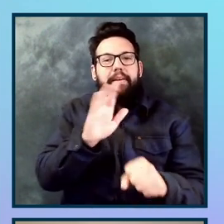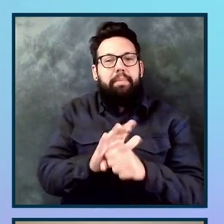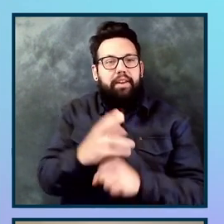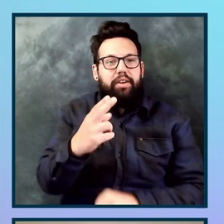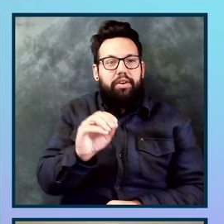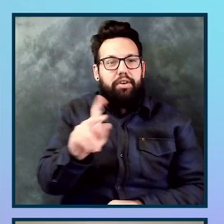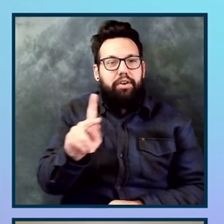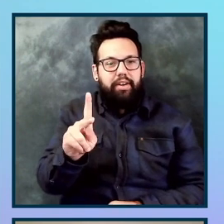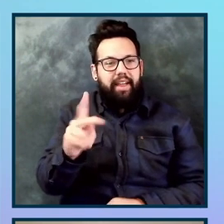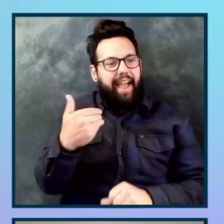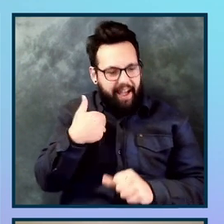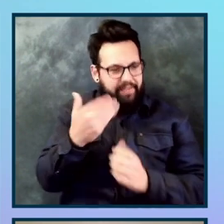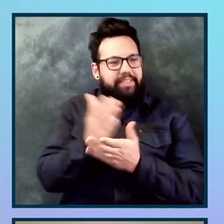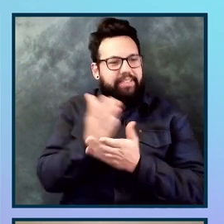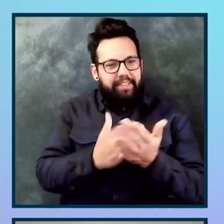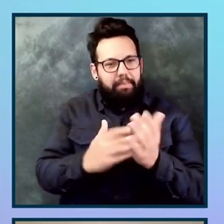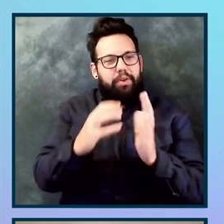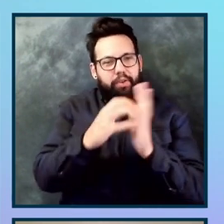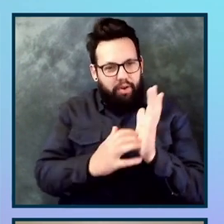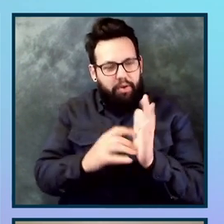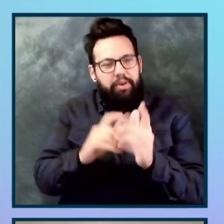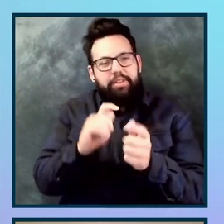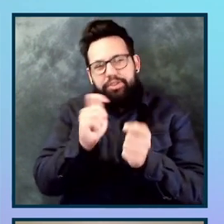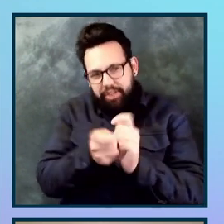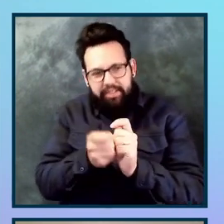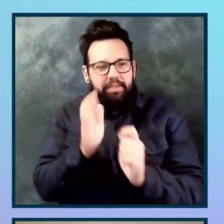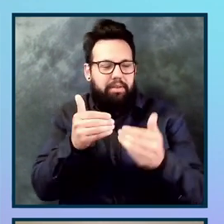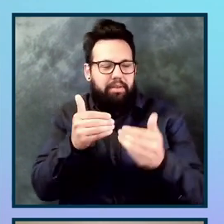some code changes. So I'm going to, um, add those